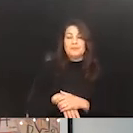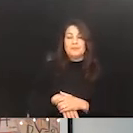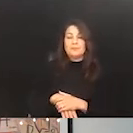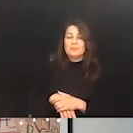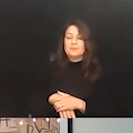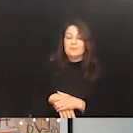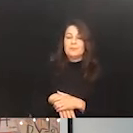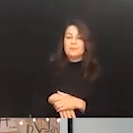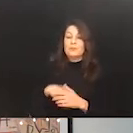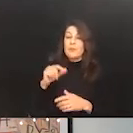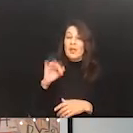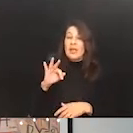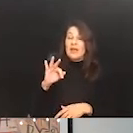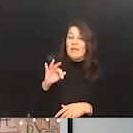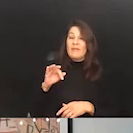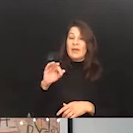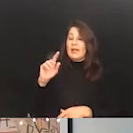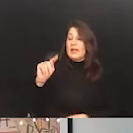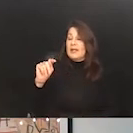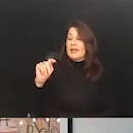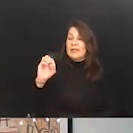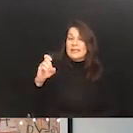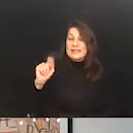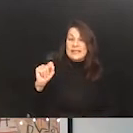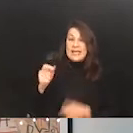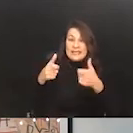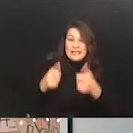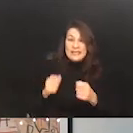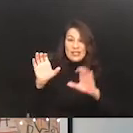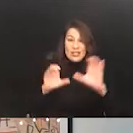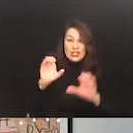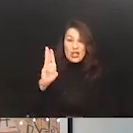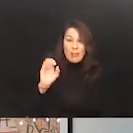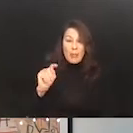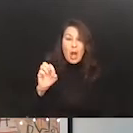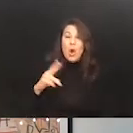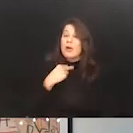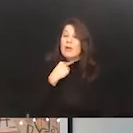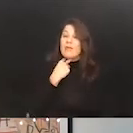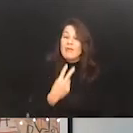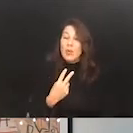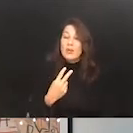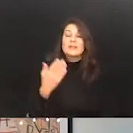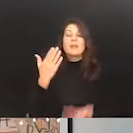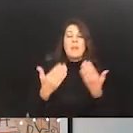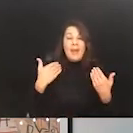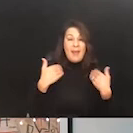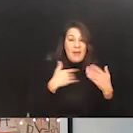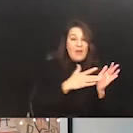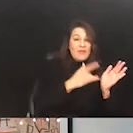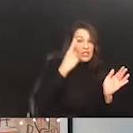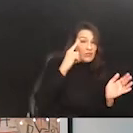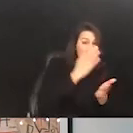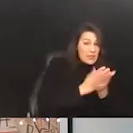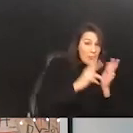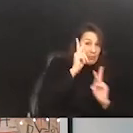if it's a text chat bot or voice again, there may be actual advantages for some people